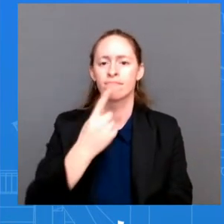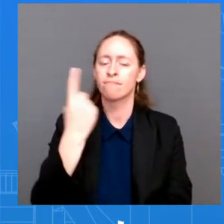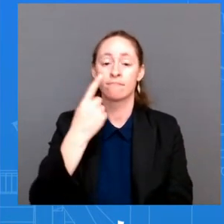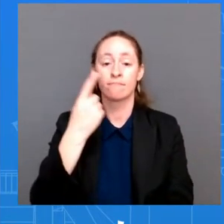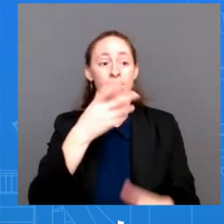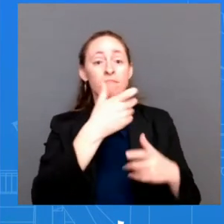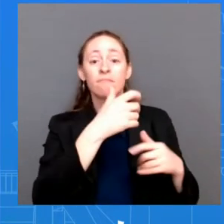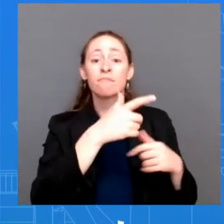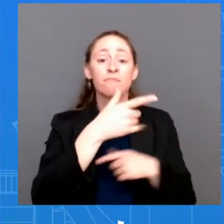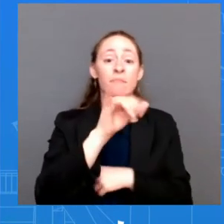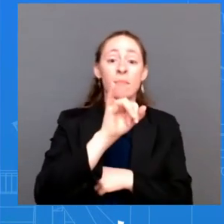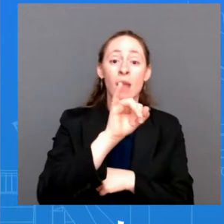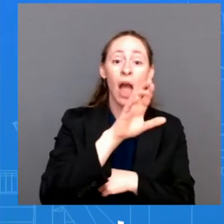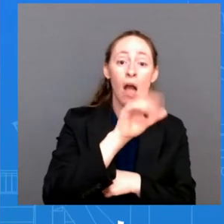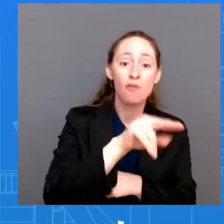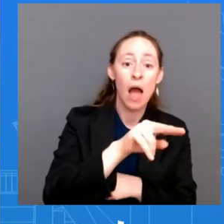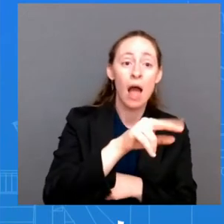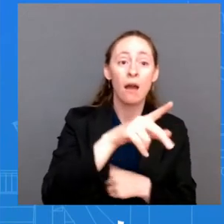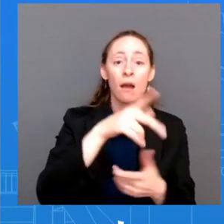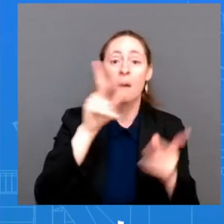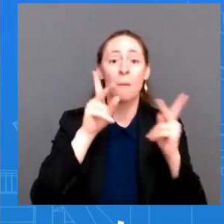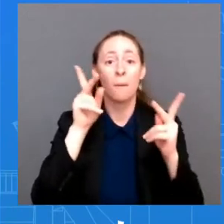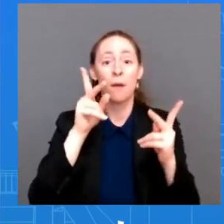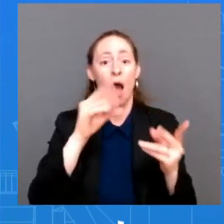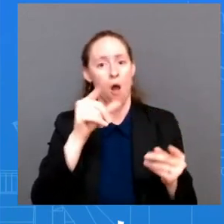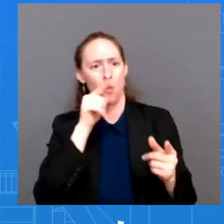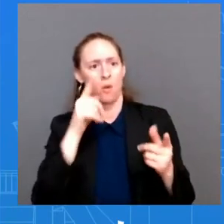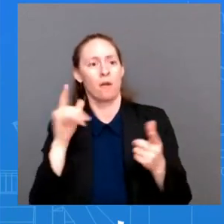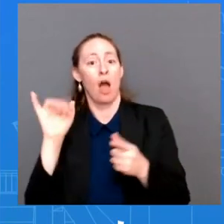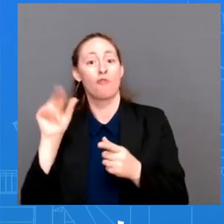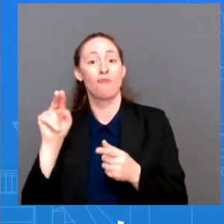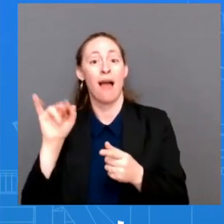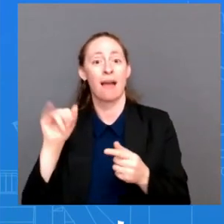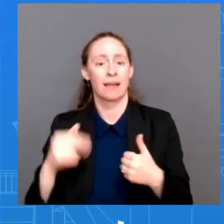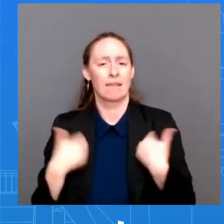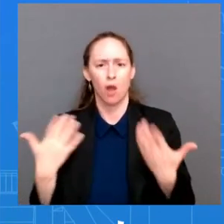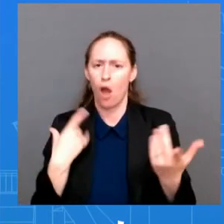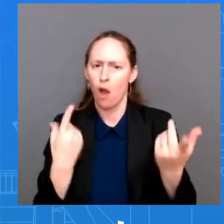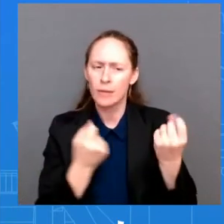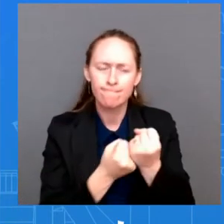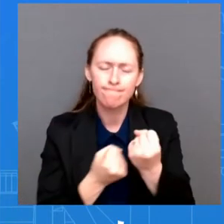officials. Okay. Thank you, everybody. Appreciate it. Thank you. Ms.